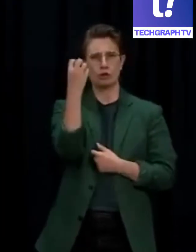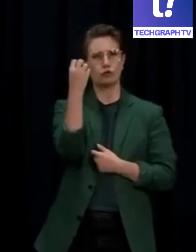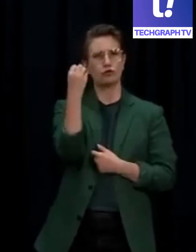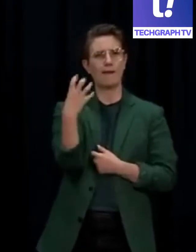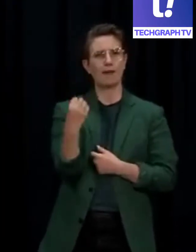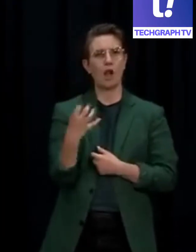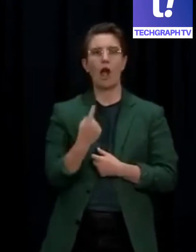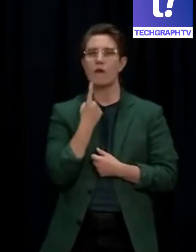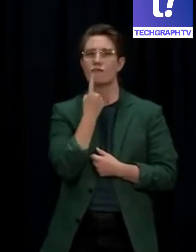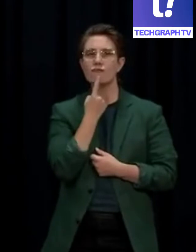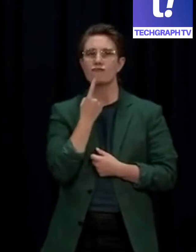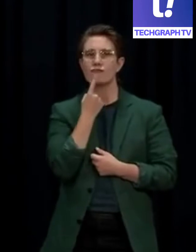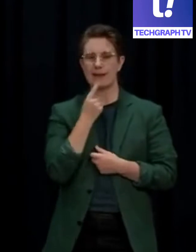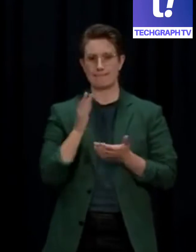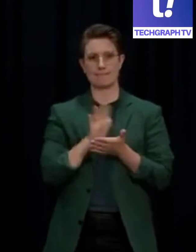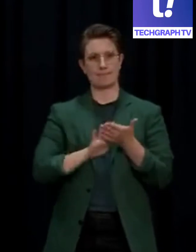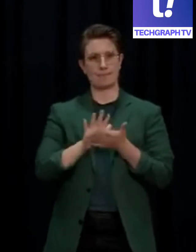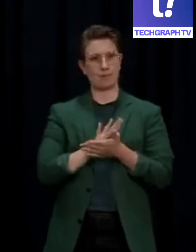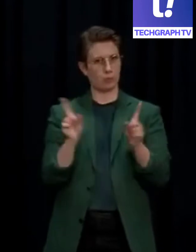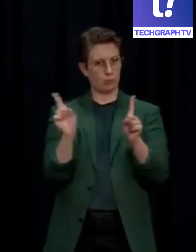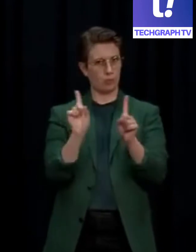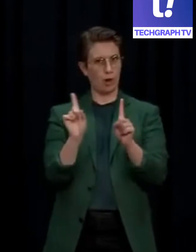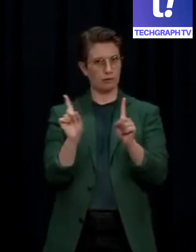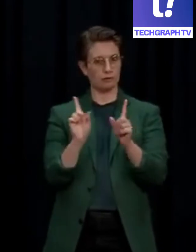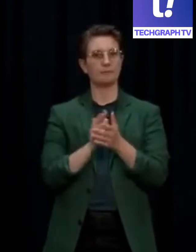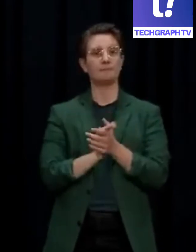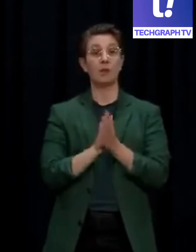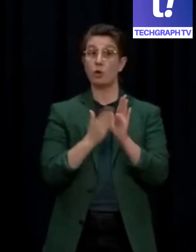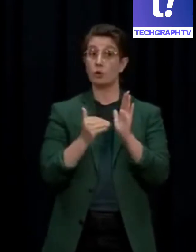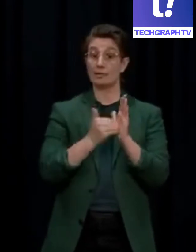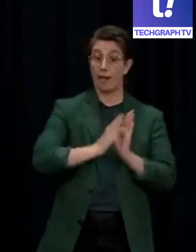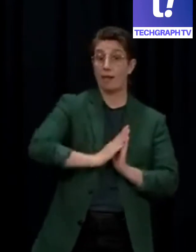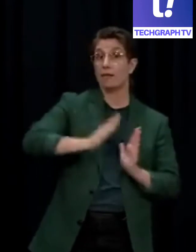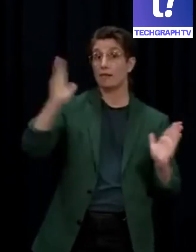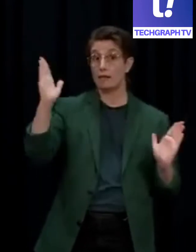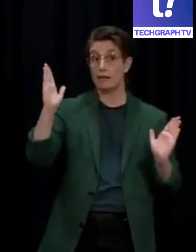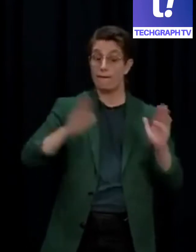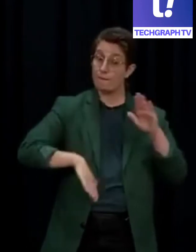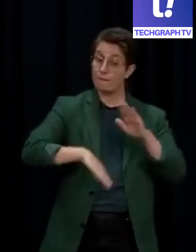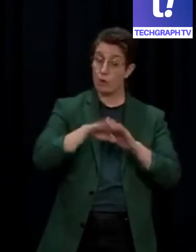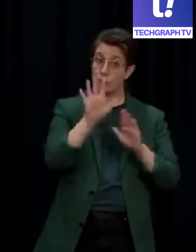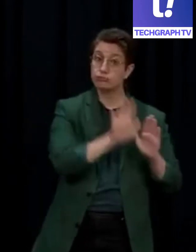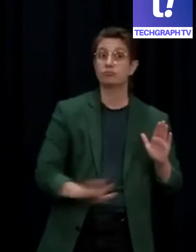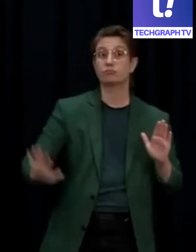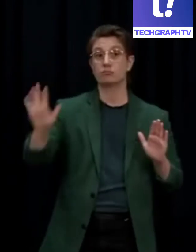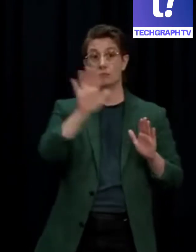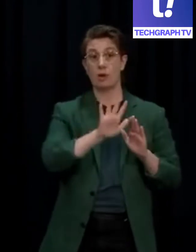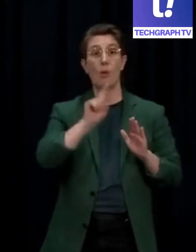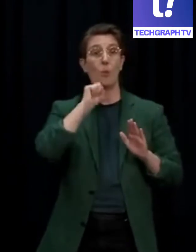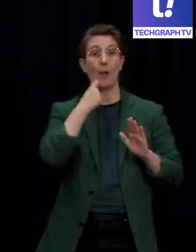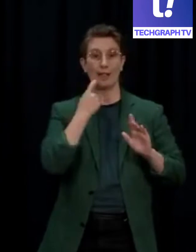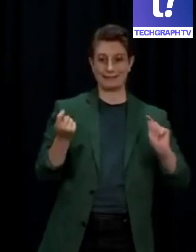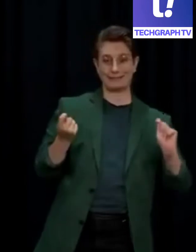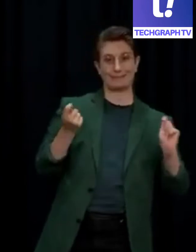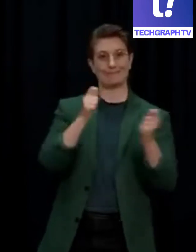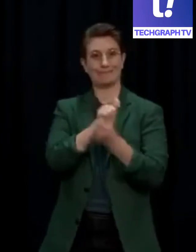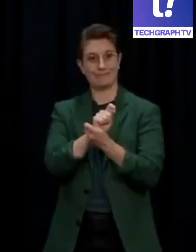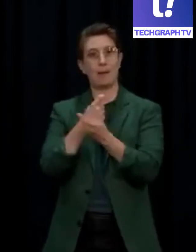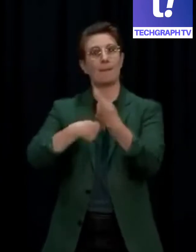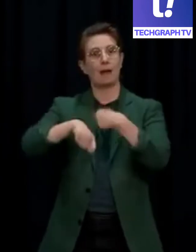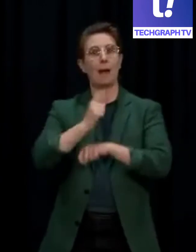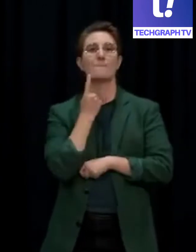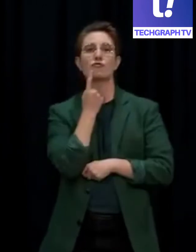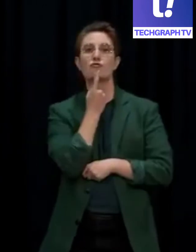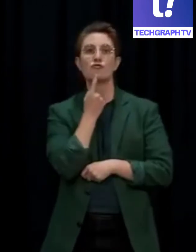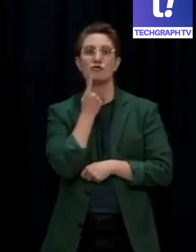move into red at midnight tonight. Even if your part of the country doesn't yet have Omicron, the evidence from overseas suggests that it